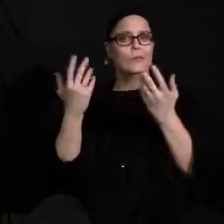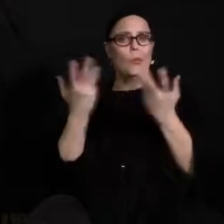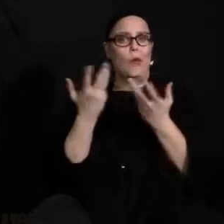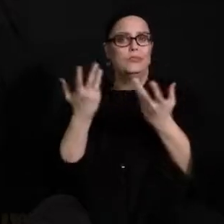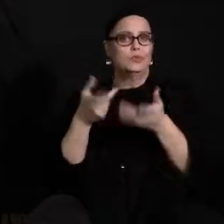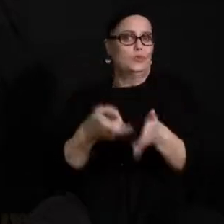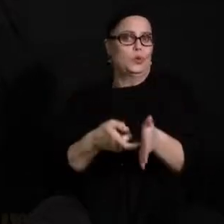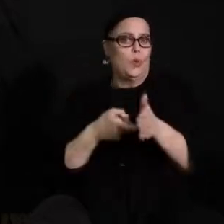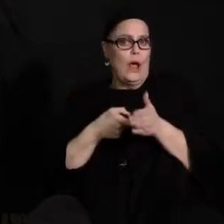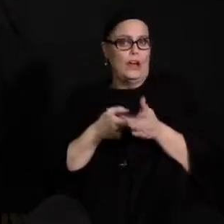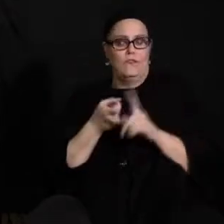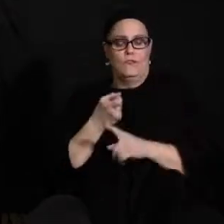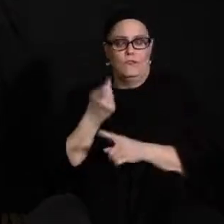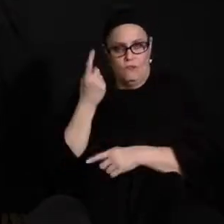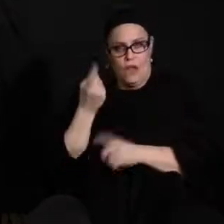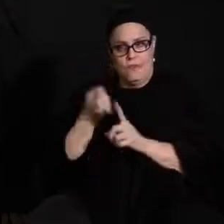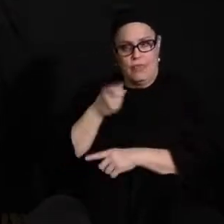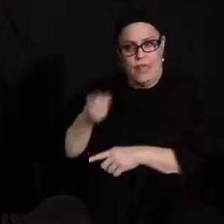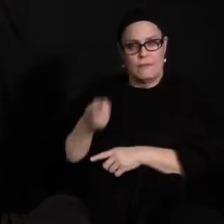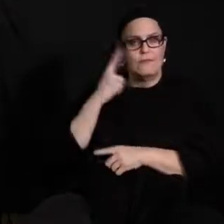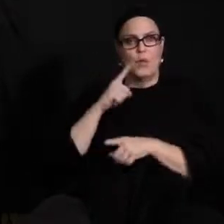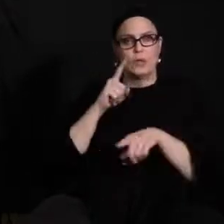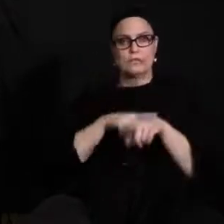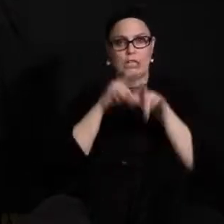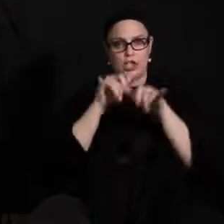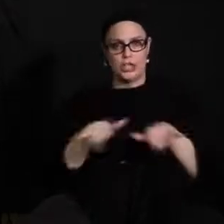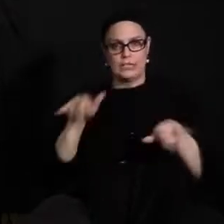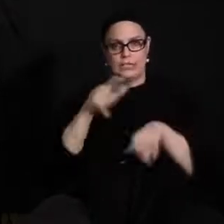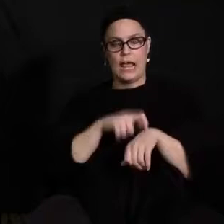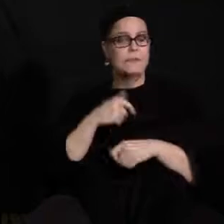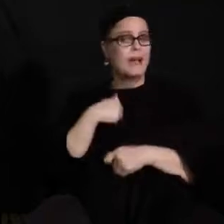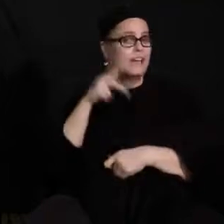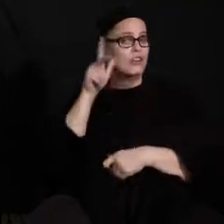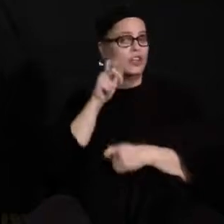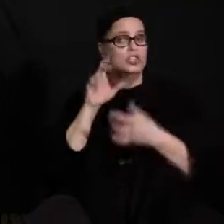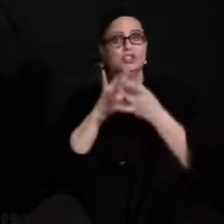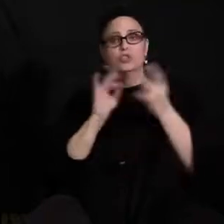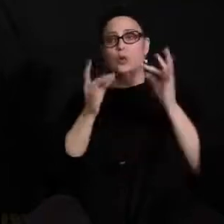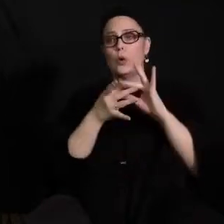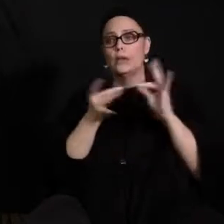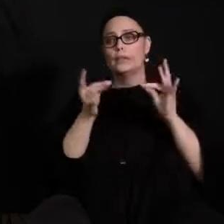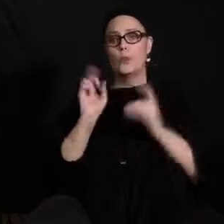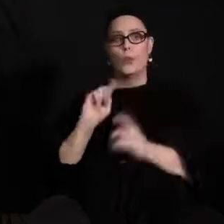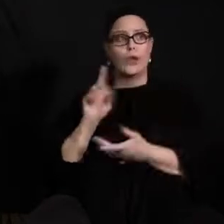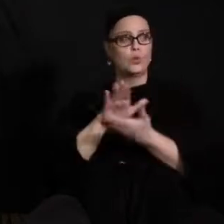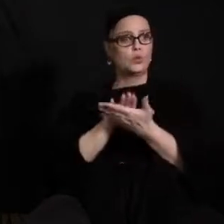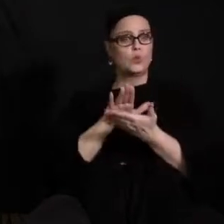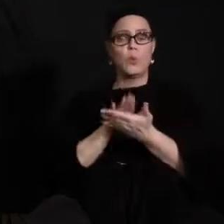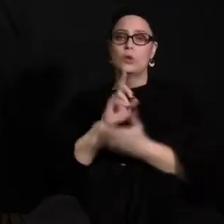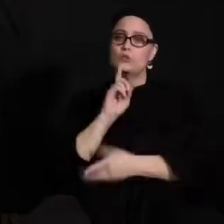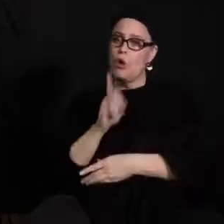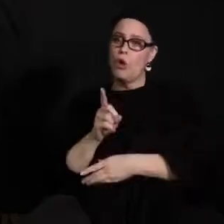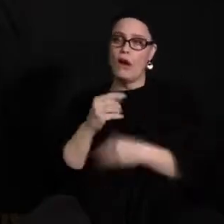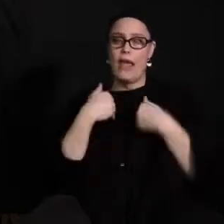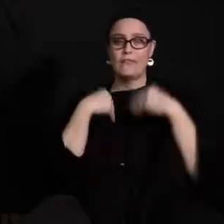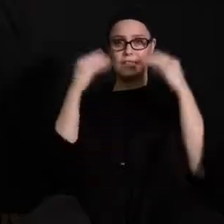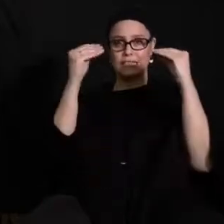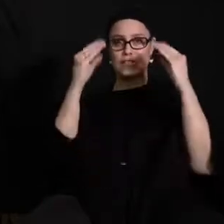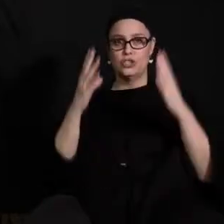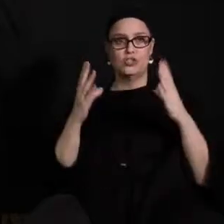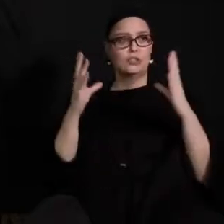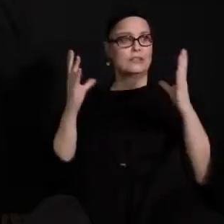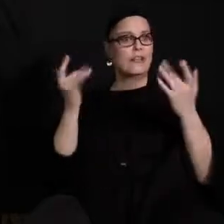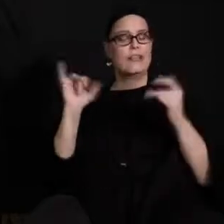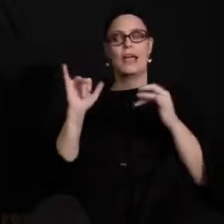them for synchronous time. And so I've heard stories of schools where there are teachers who open up